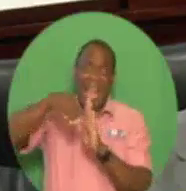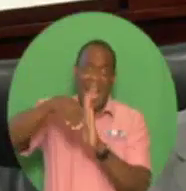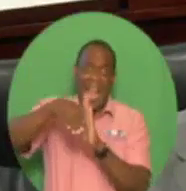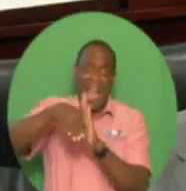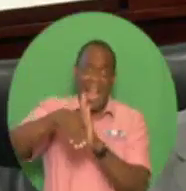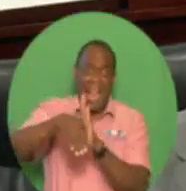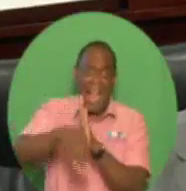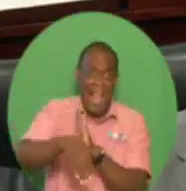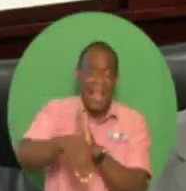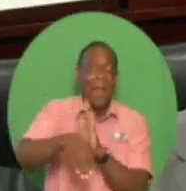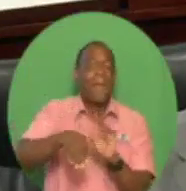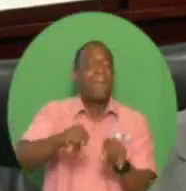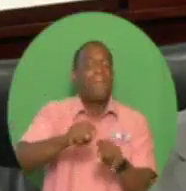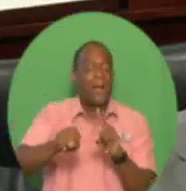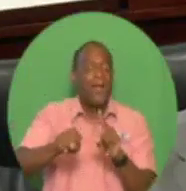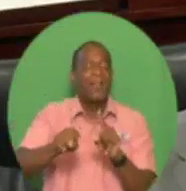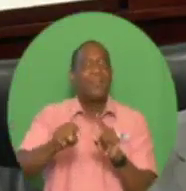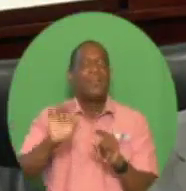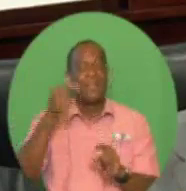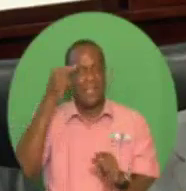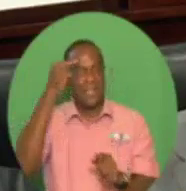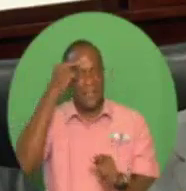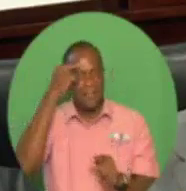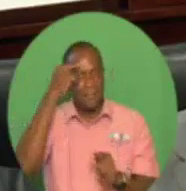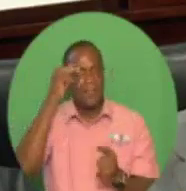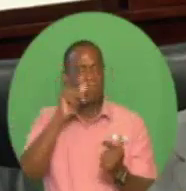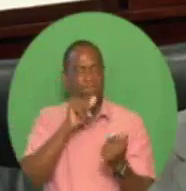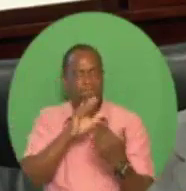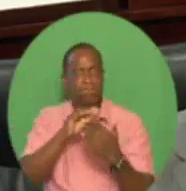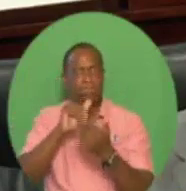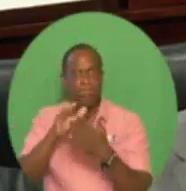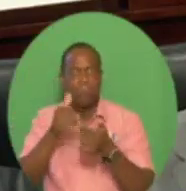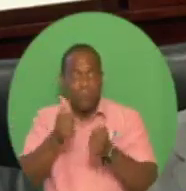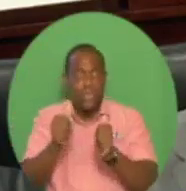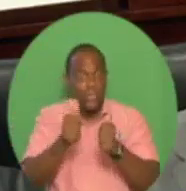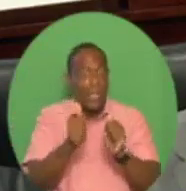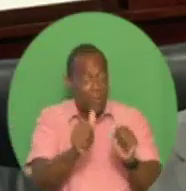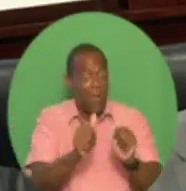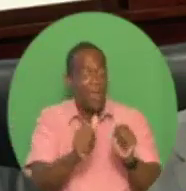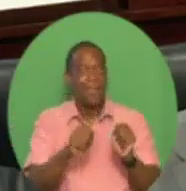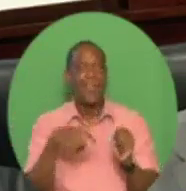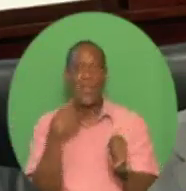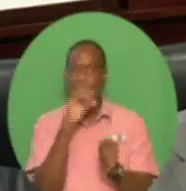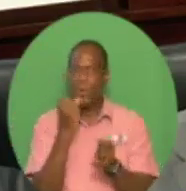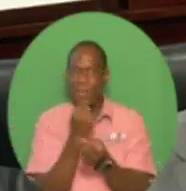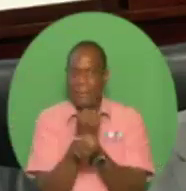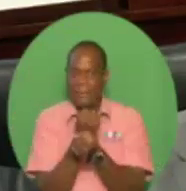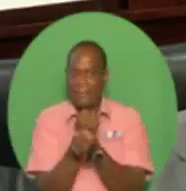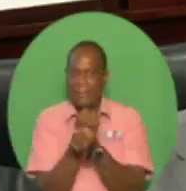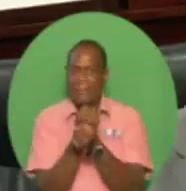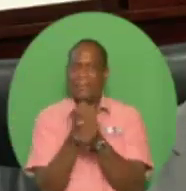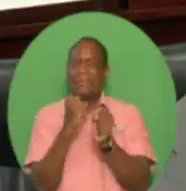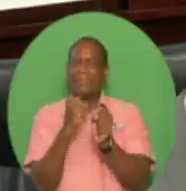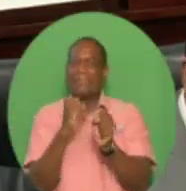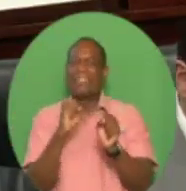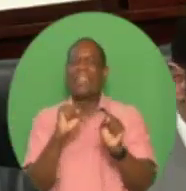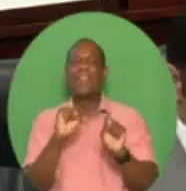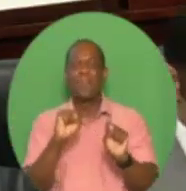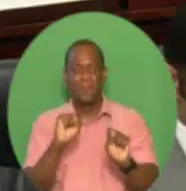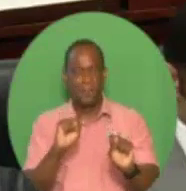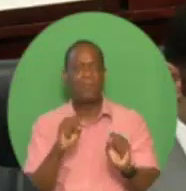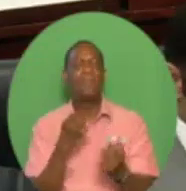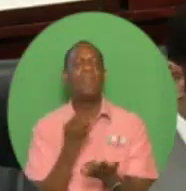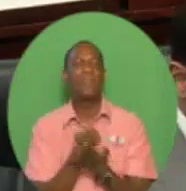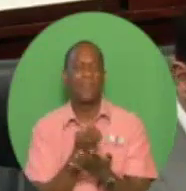In a calm and collected manner, we are continuing to repair the damage to our fiscal accounts through a mix of revenue-raising